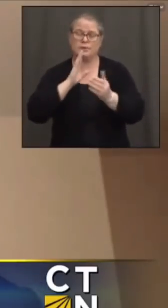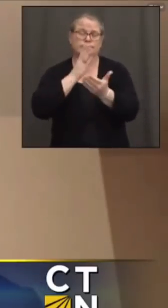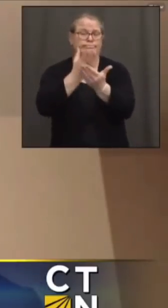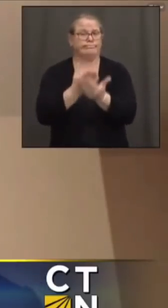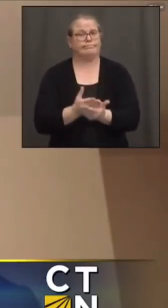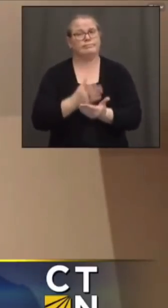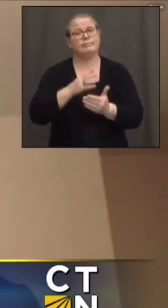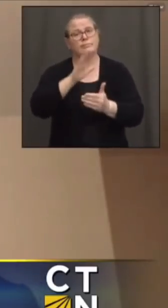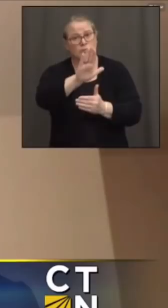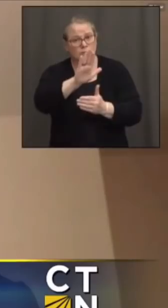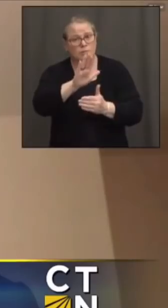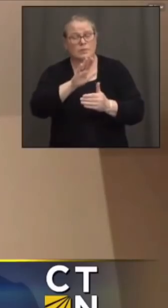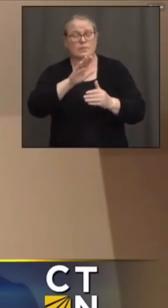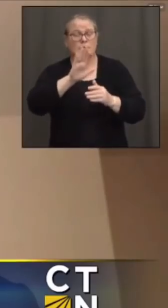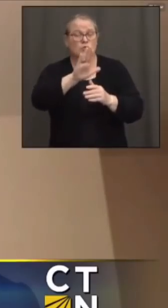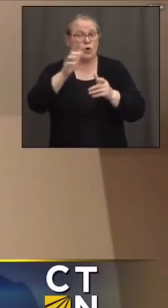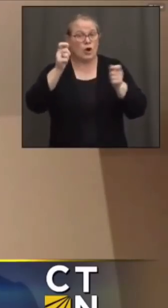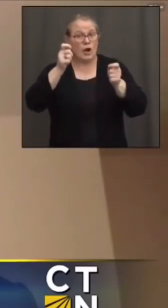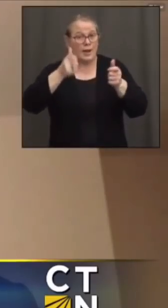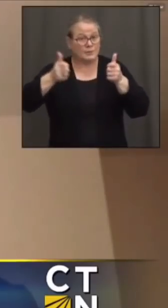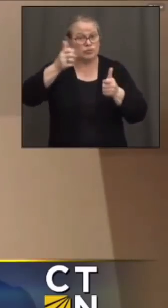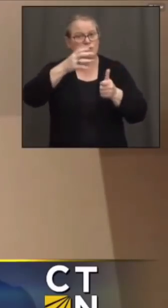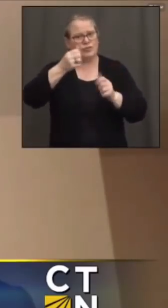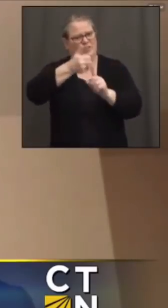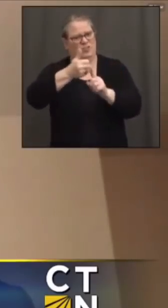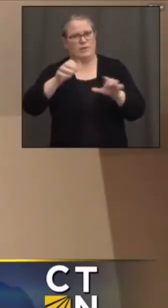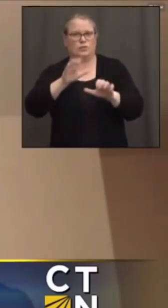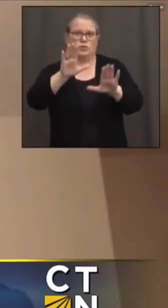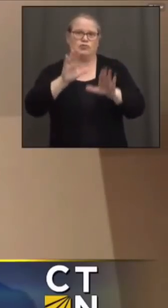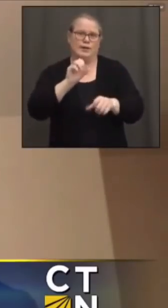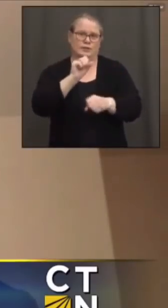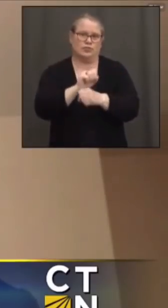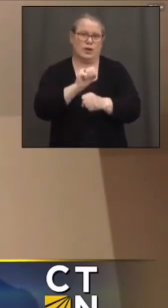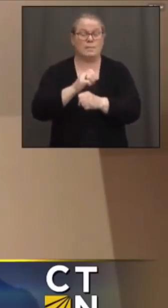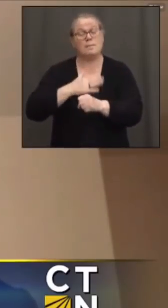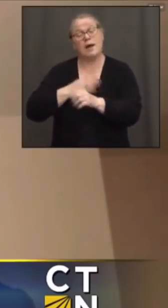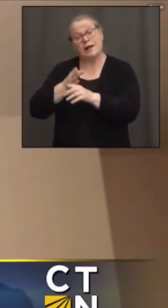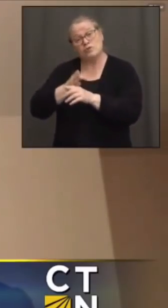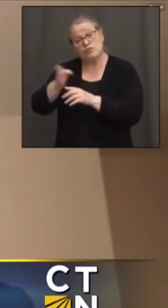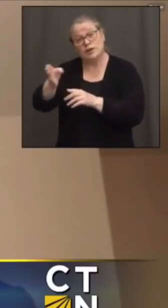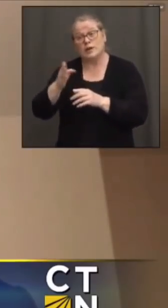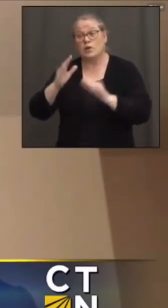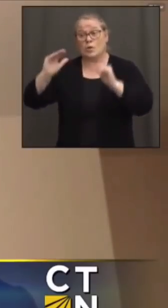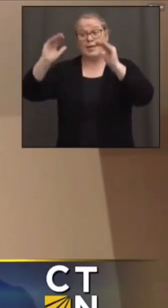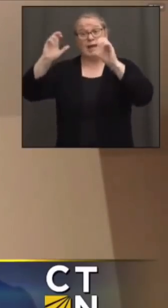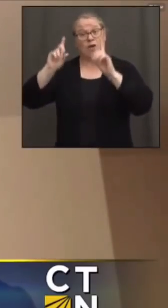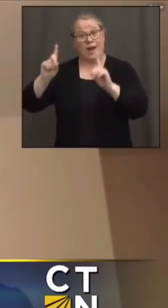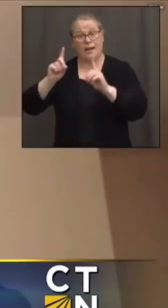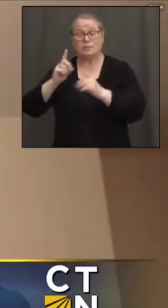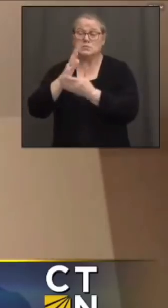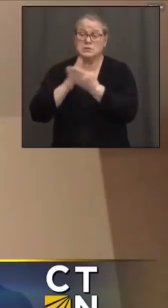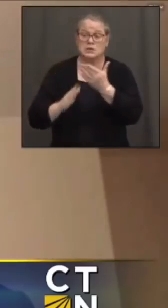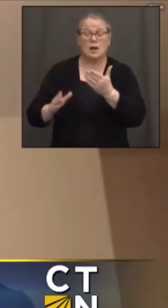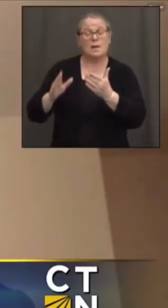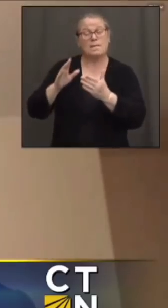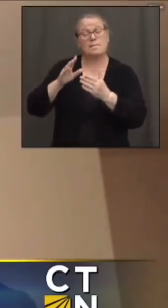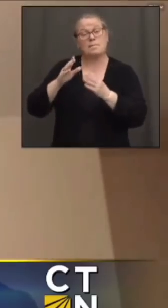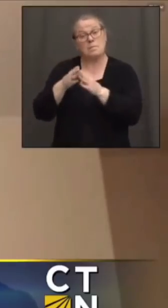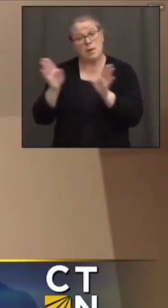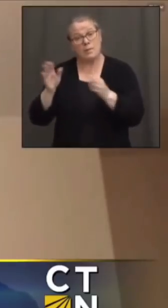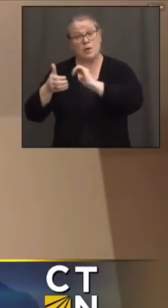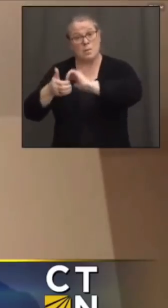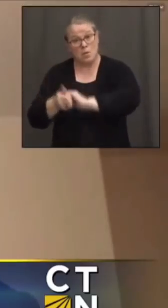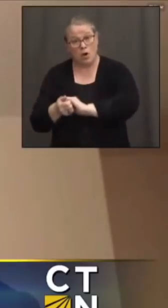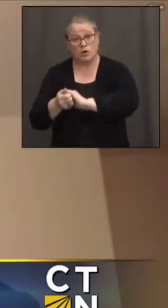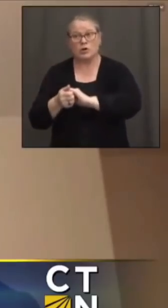career in higher ed, we've had some real success with public-private partnerships. Those partnerships help our students to gain